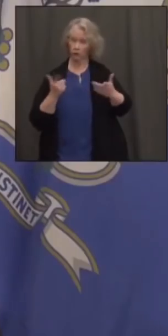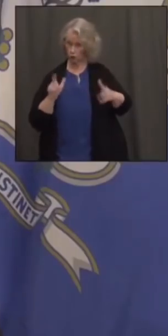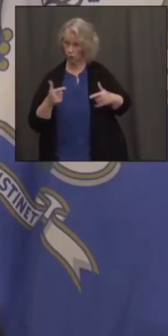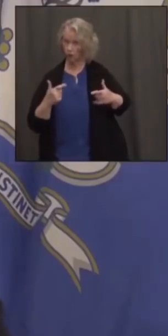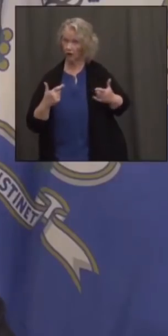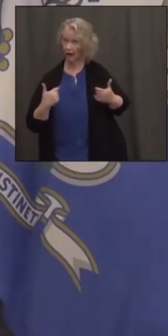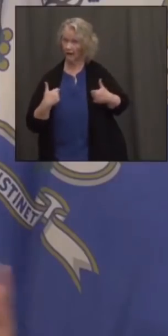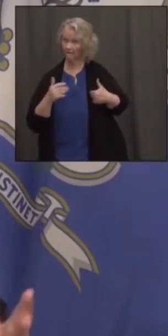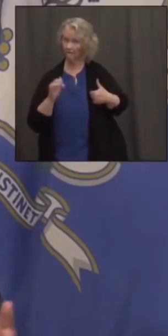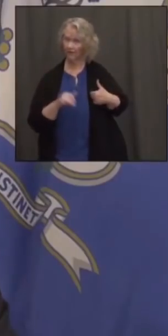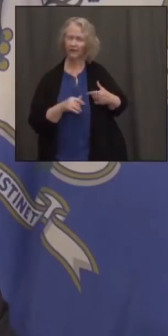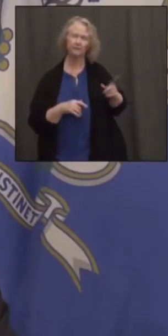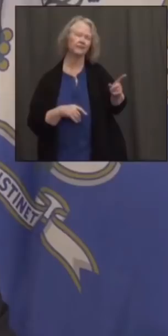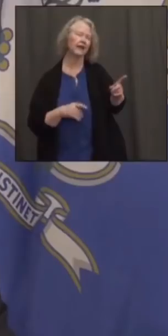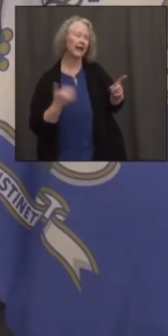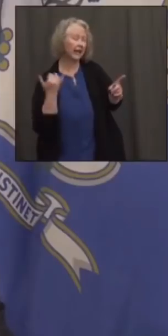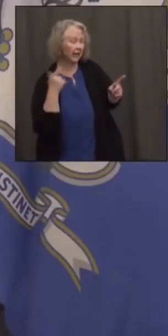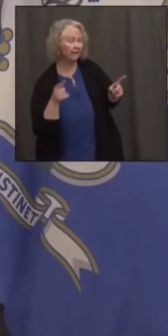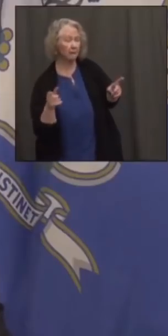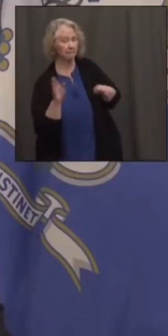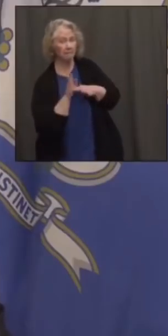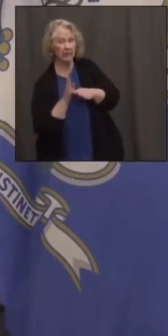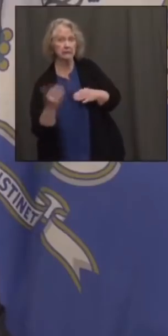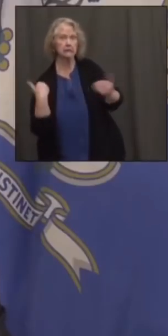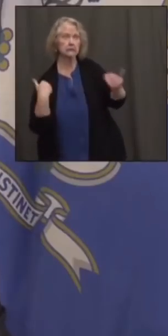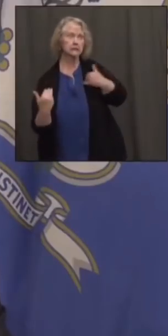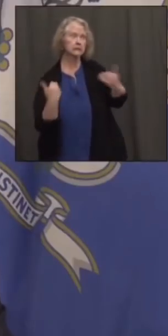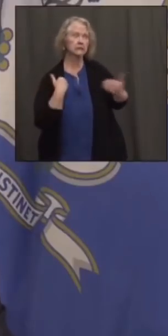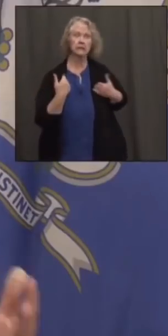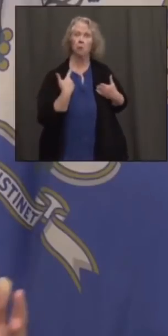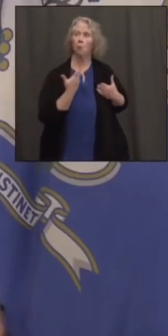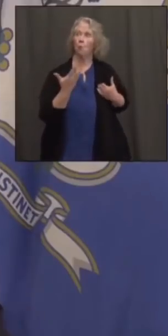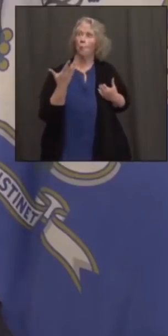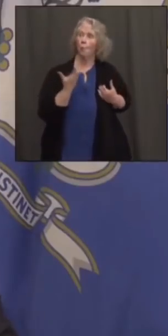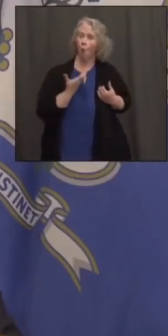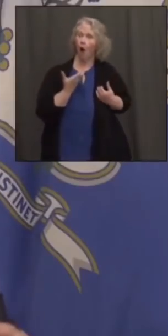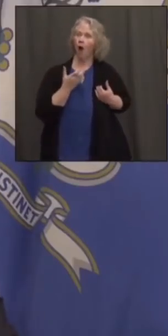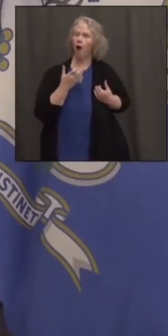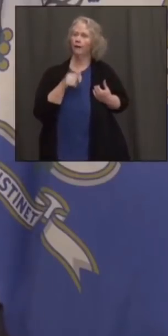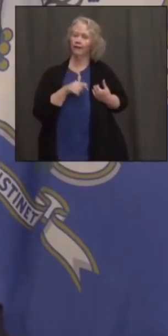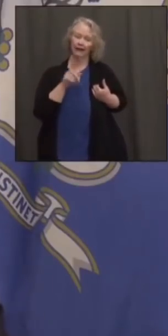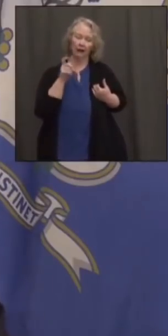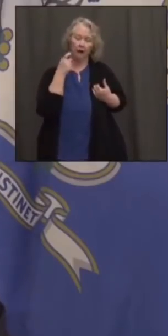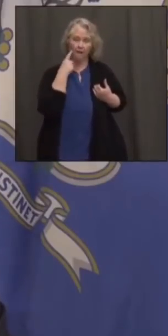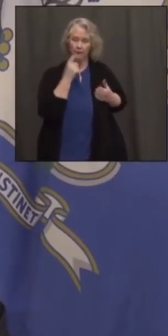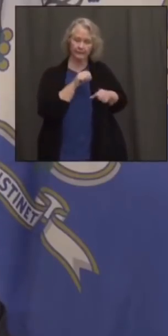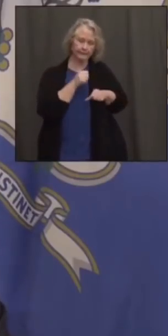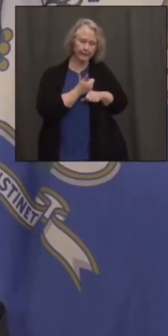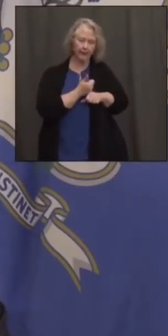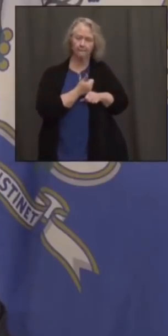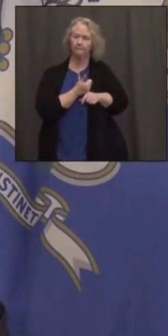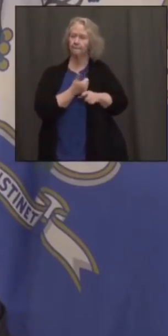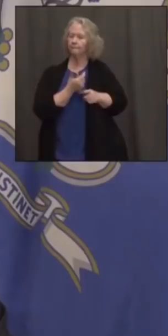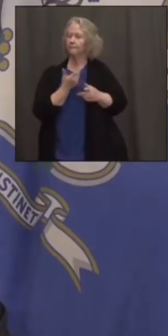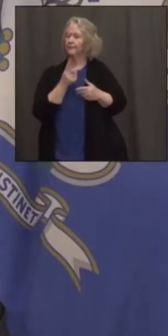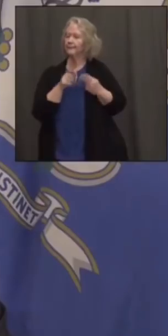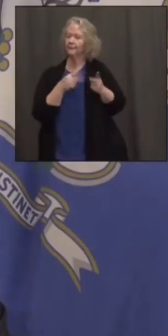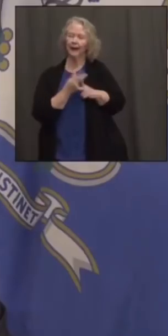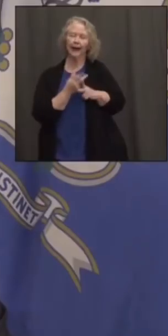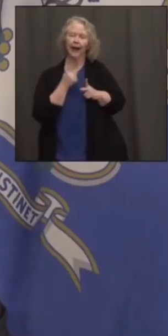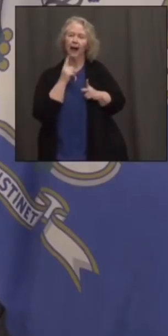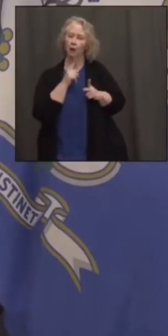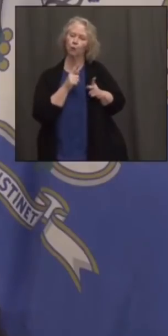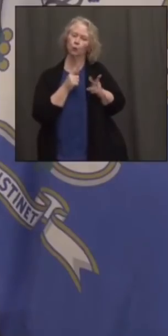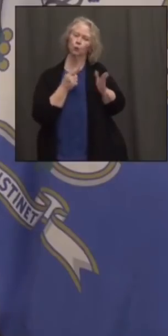had businesses and others saying, boy, it'd really be handy if a state came in and helped make sure some digital platform was in place,